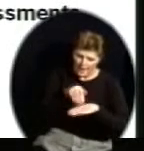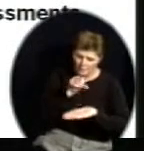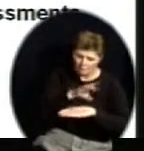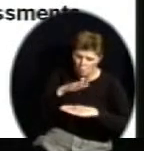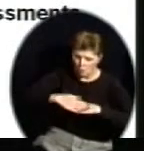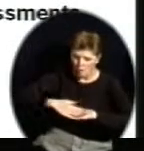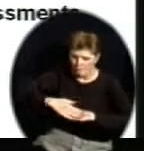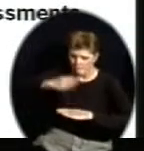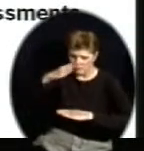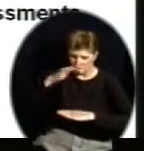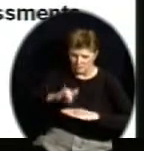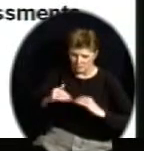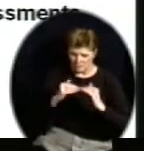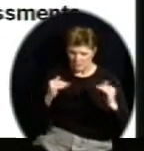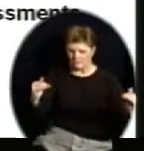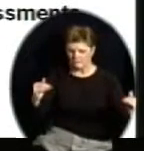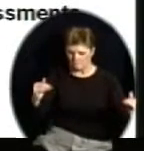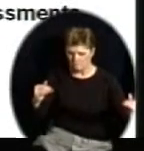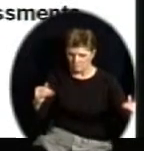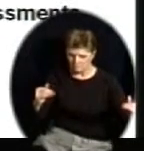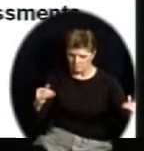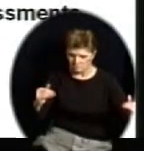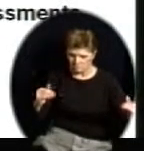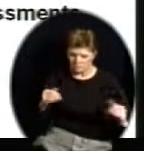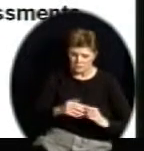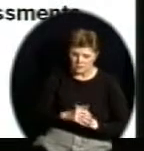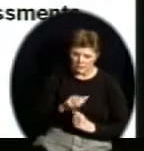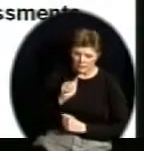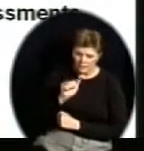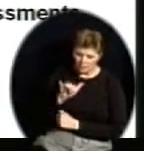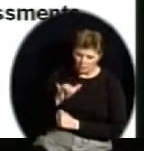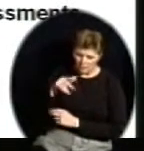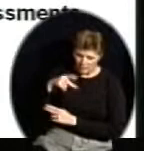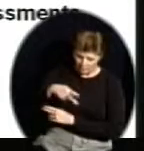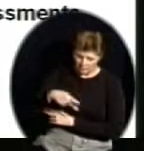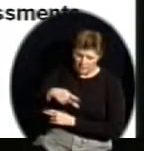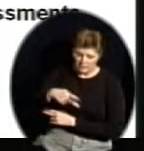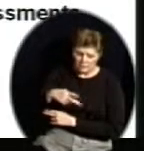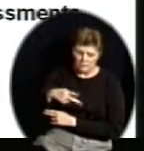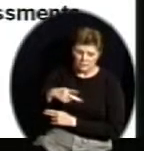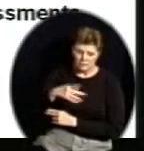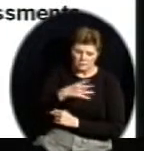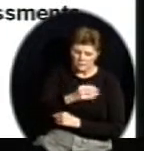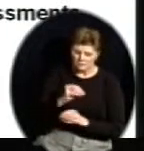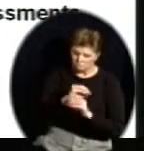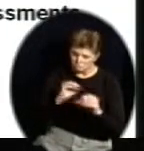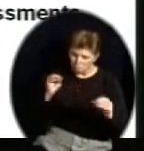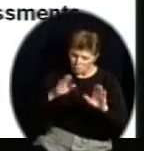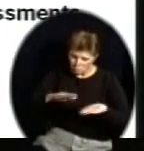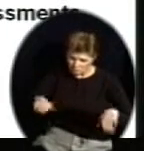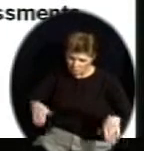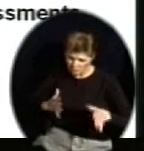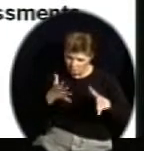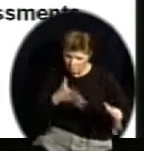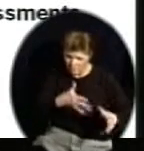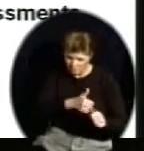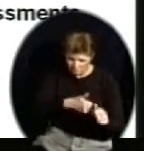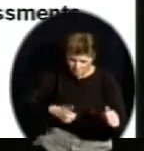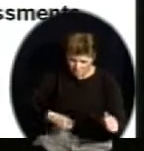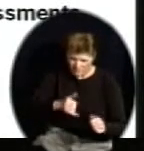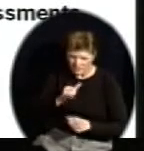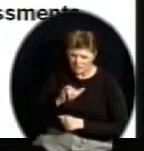sometimes forget the pieces of No Child Left Behind, the AYP and our public trying to understand this law, that each